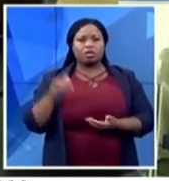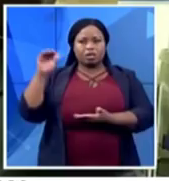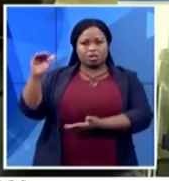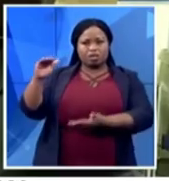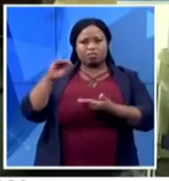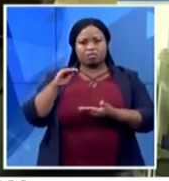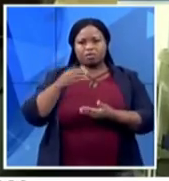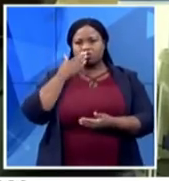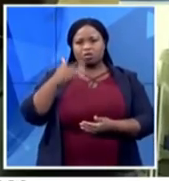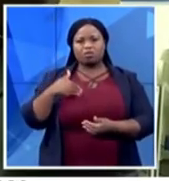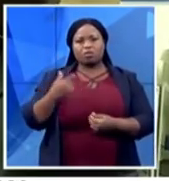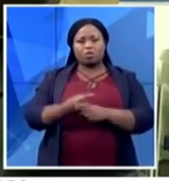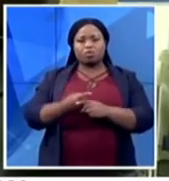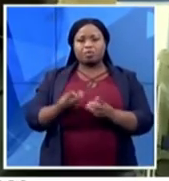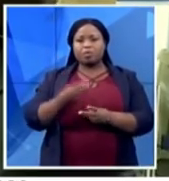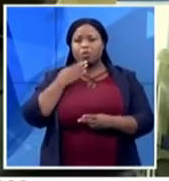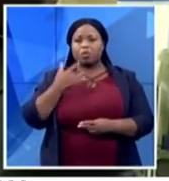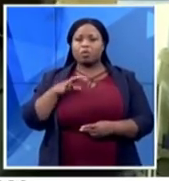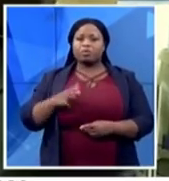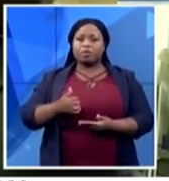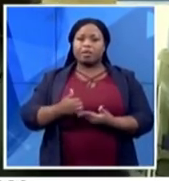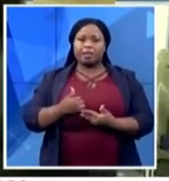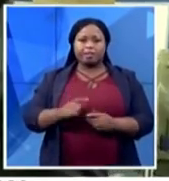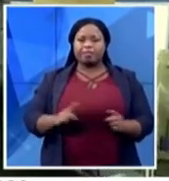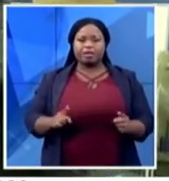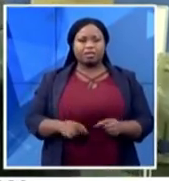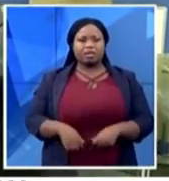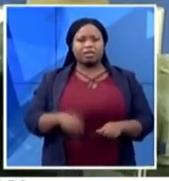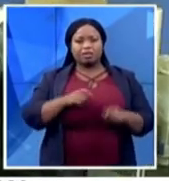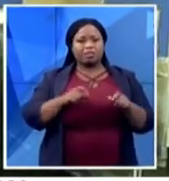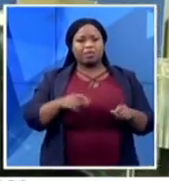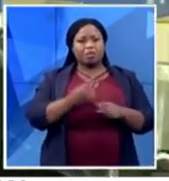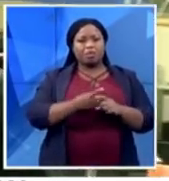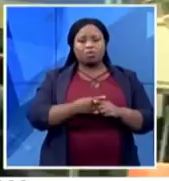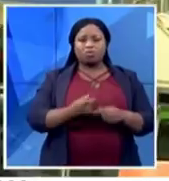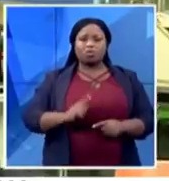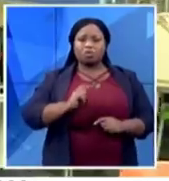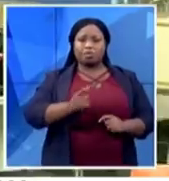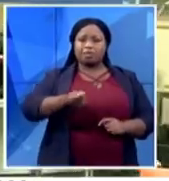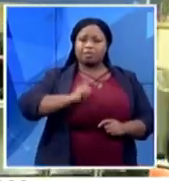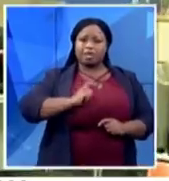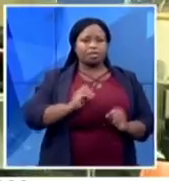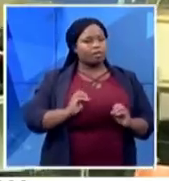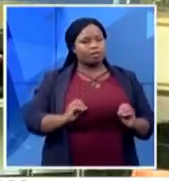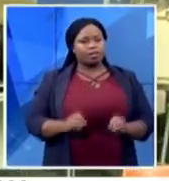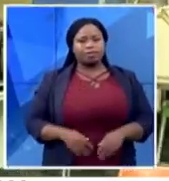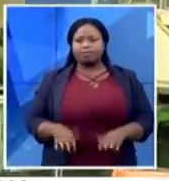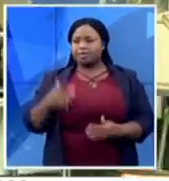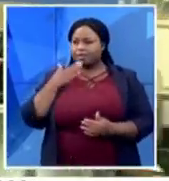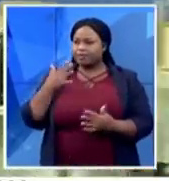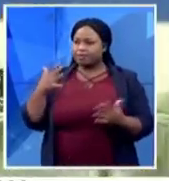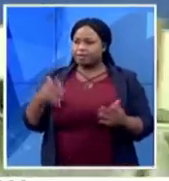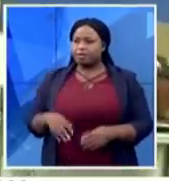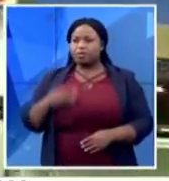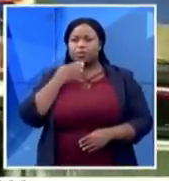but none of the parties involved is doing this for any money at all. All right. Well, thank you very much. Well, that's the manager of this innovation hub talking to